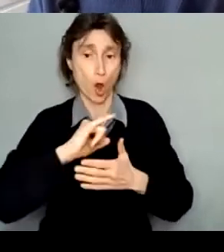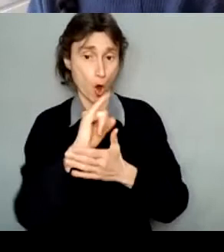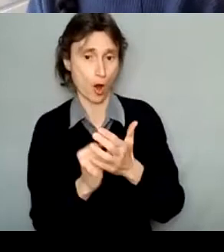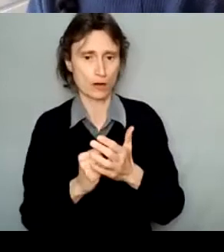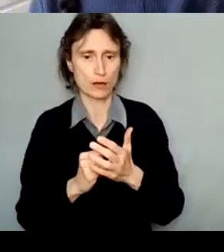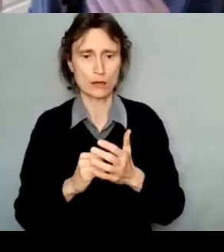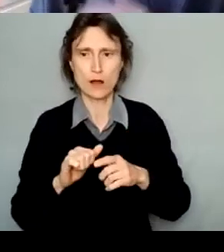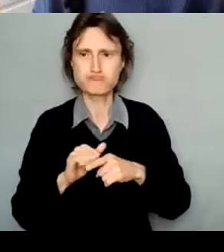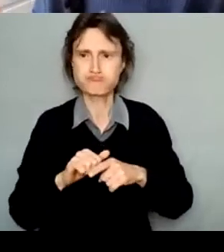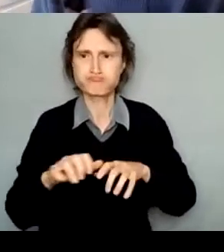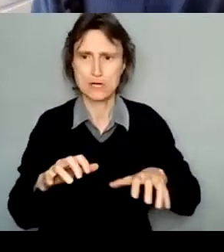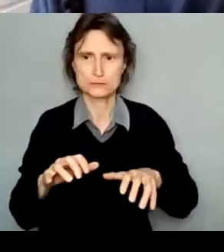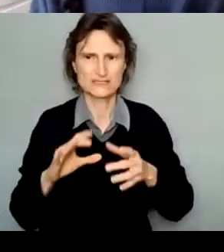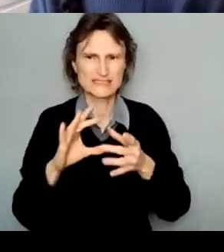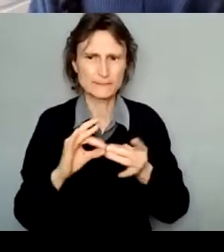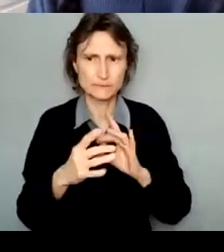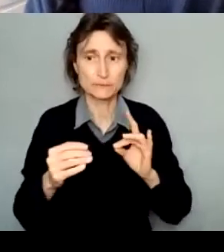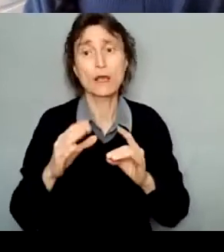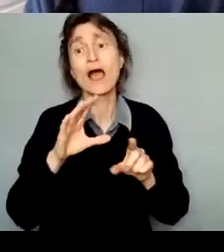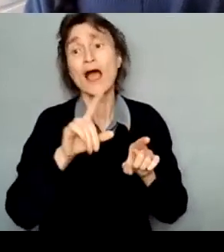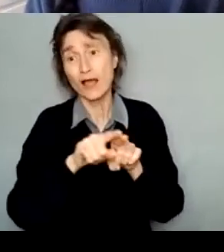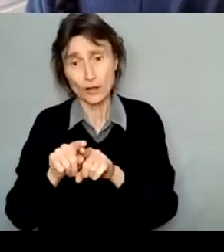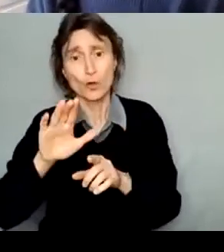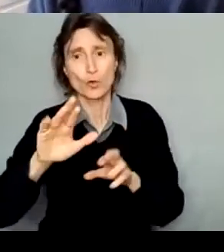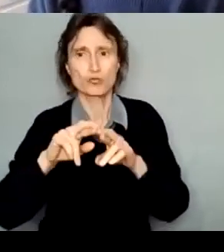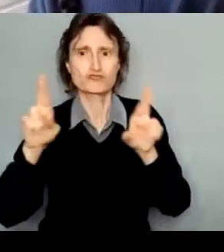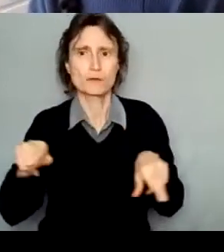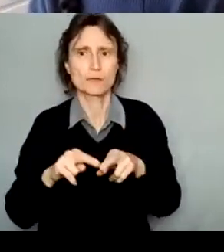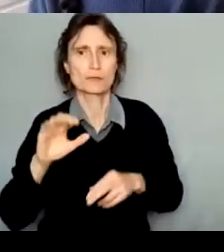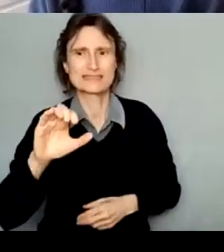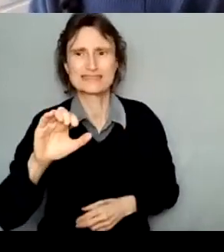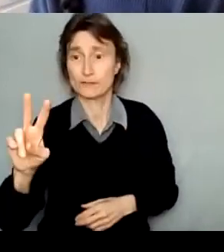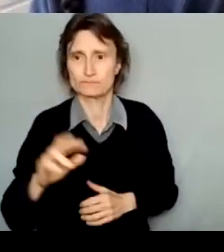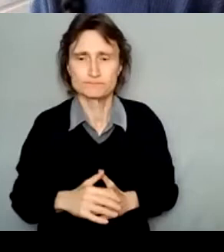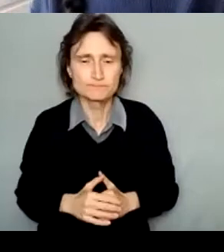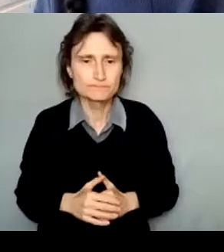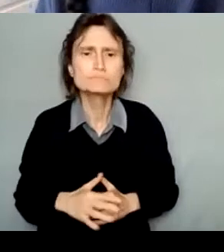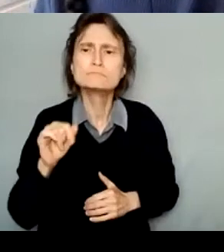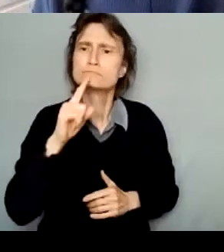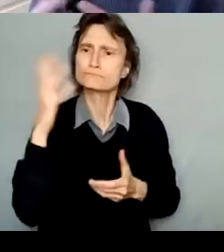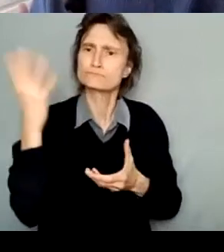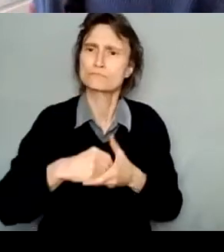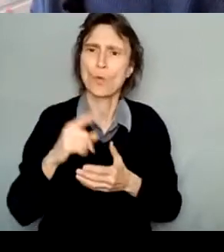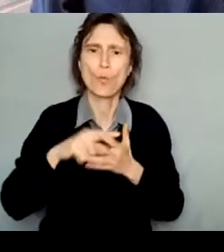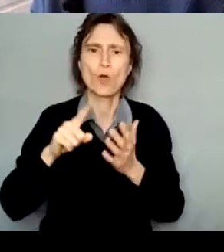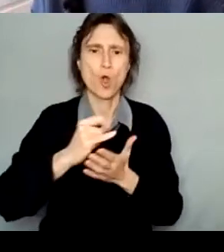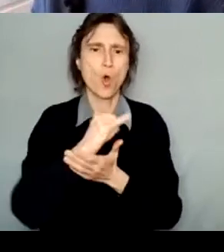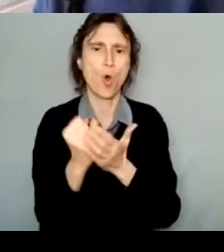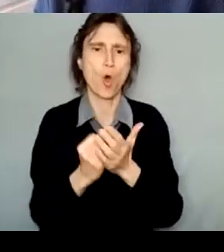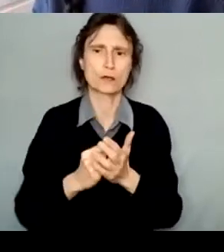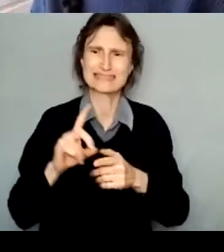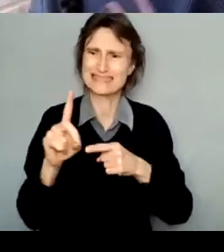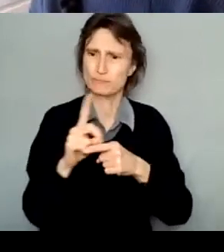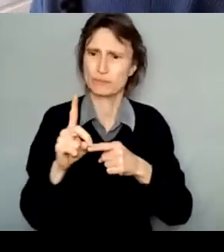or CV, which I'll share more on later. It will also ask for information about the artistic disciplines that you actively work in,